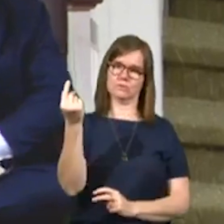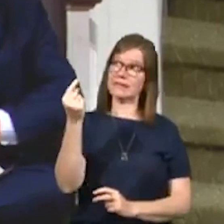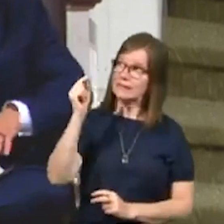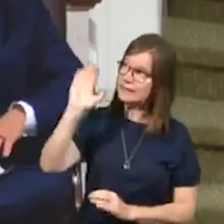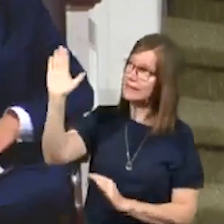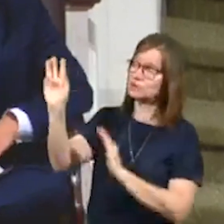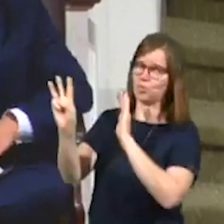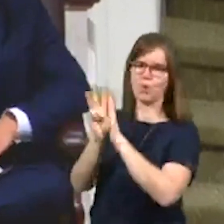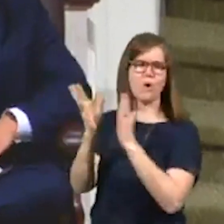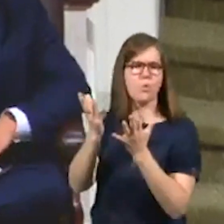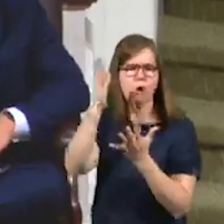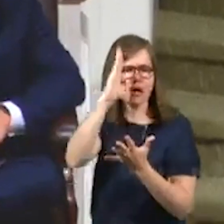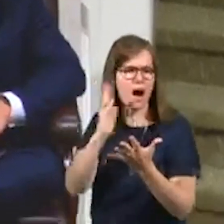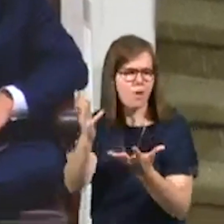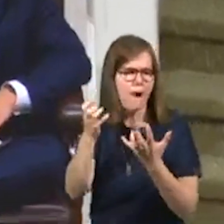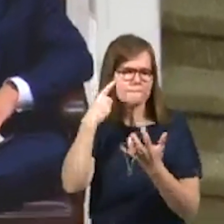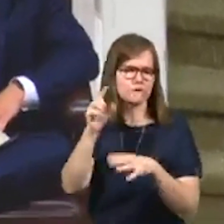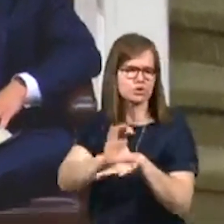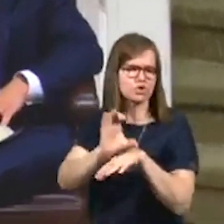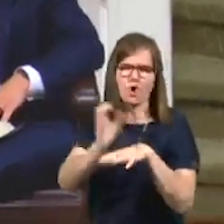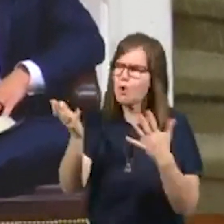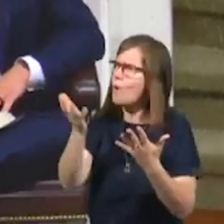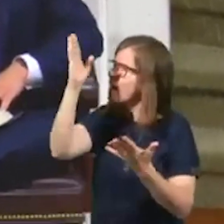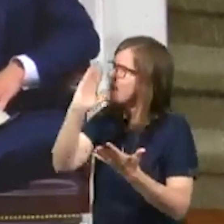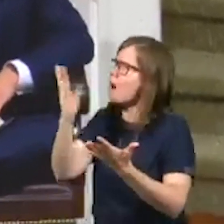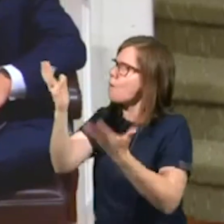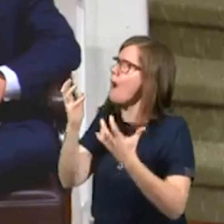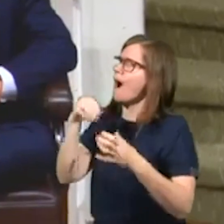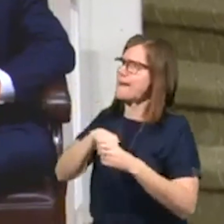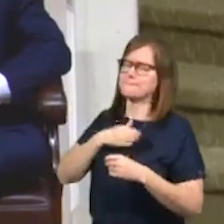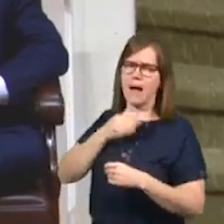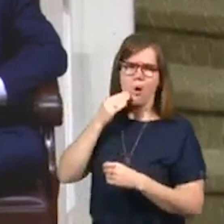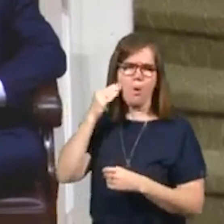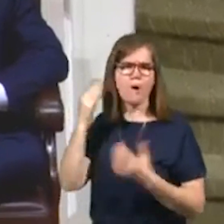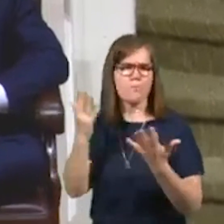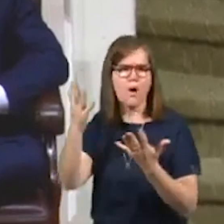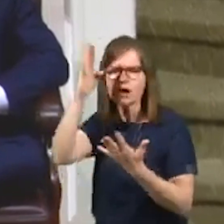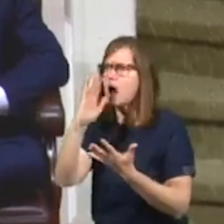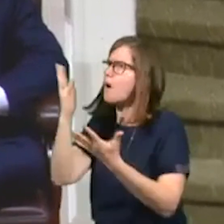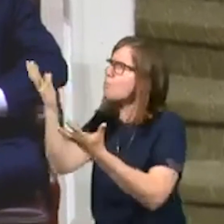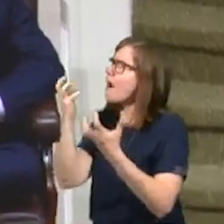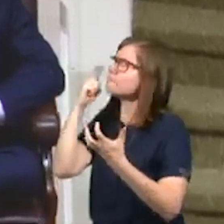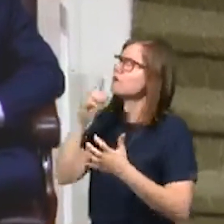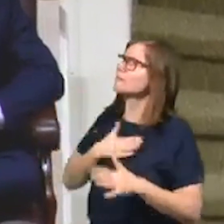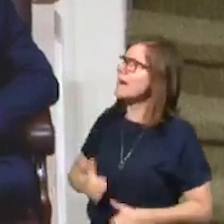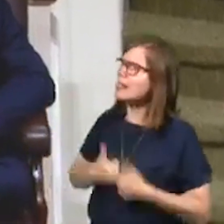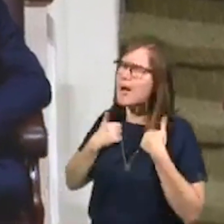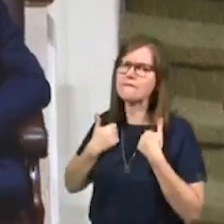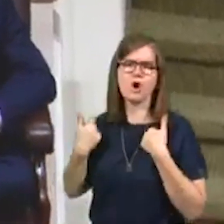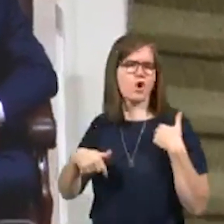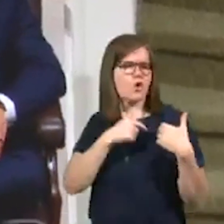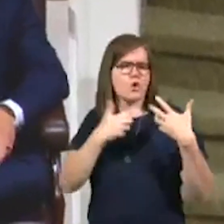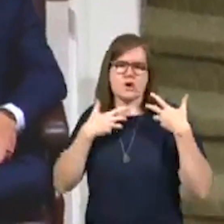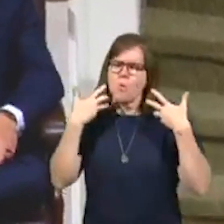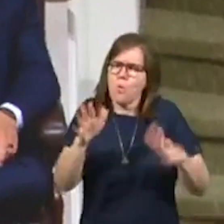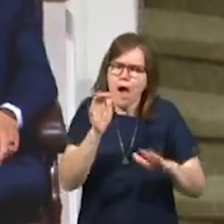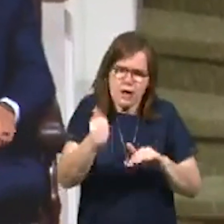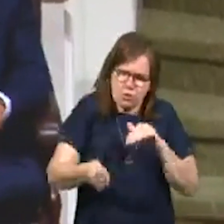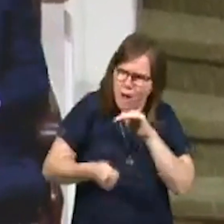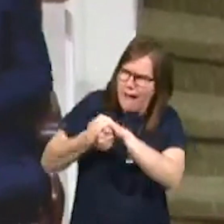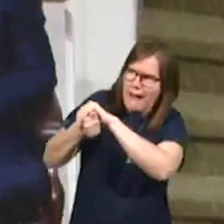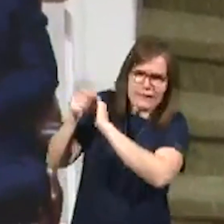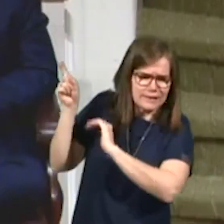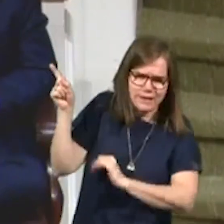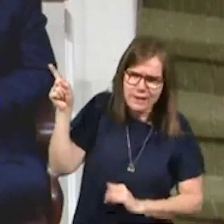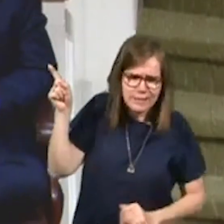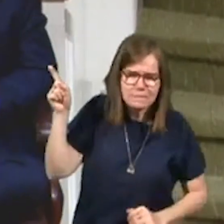his will. What does God want for the church? And what does God want in my home? And what does God want for my life? We don't want to hide him.